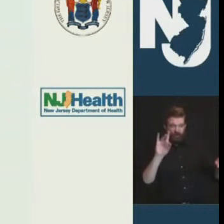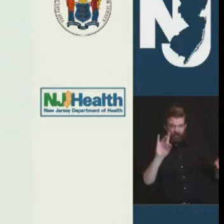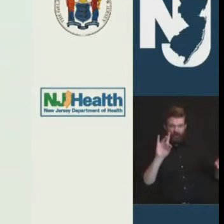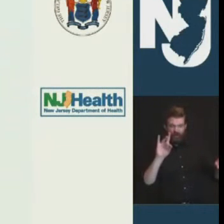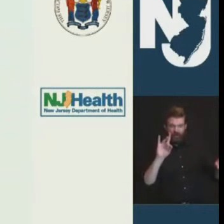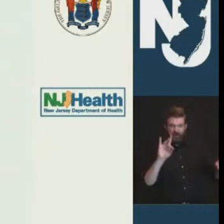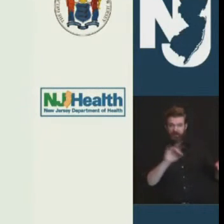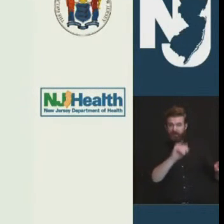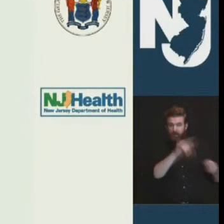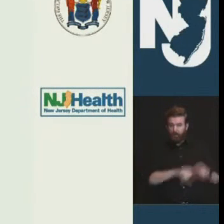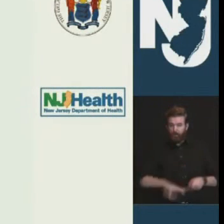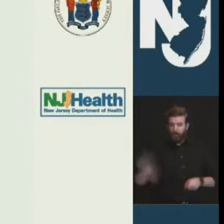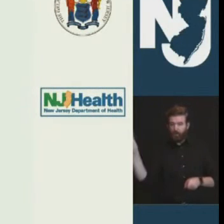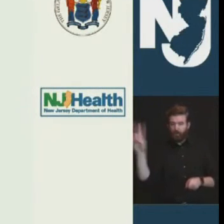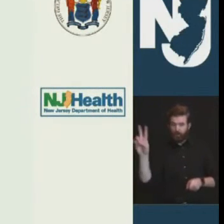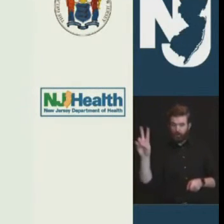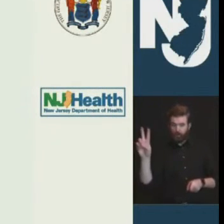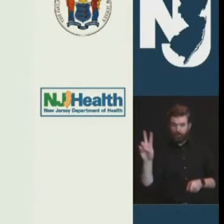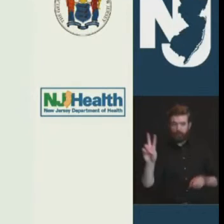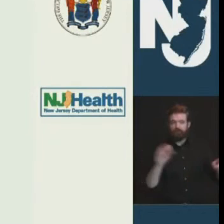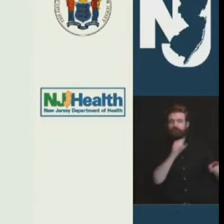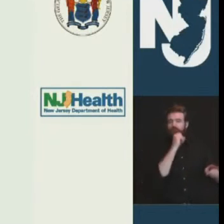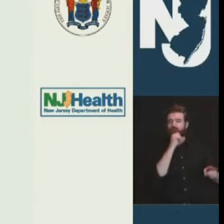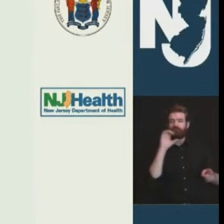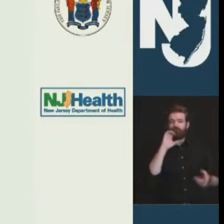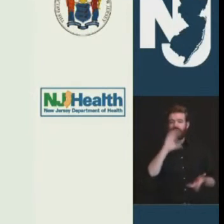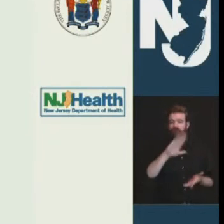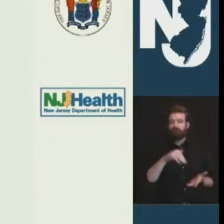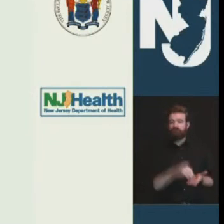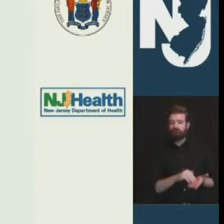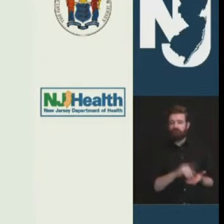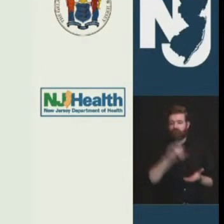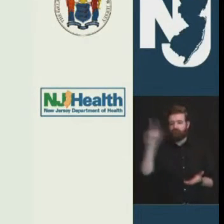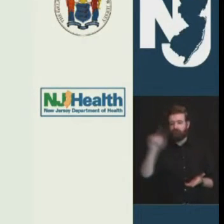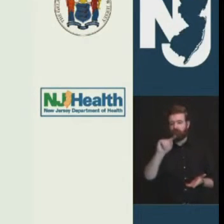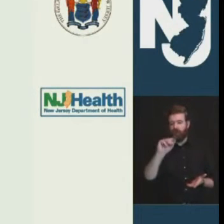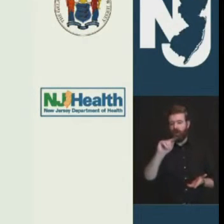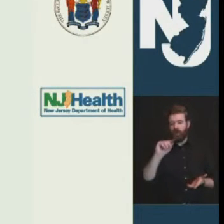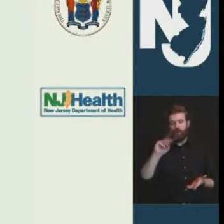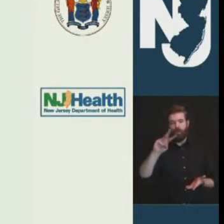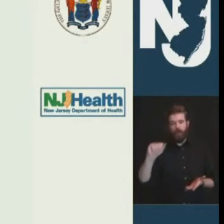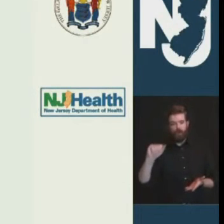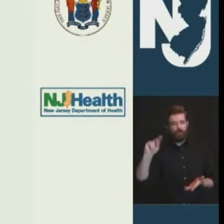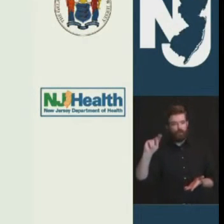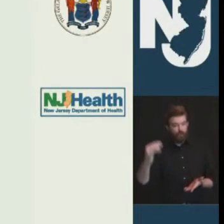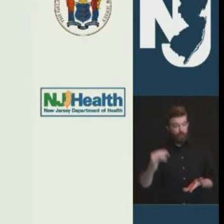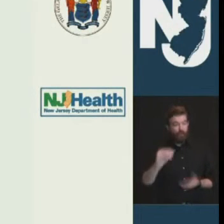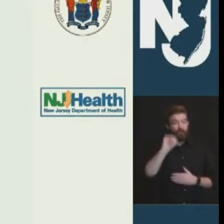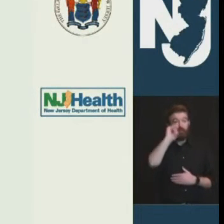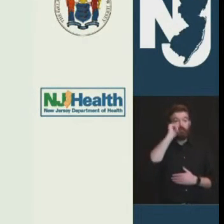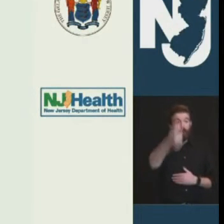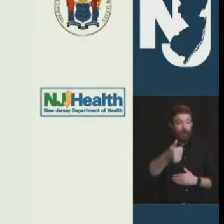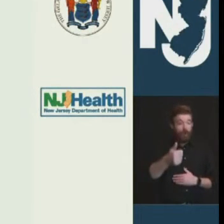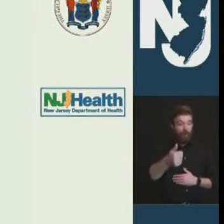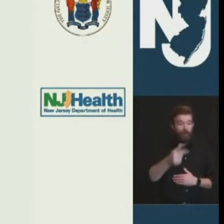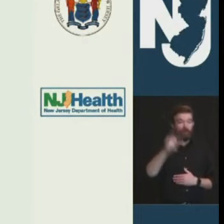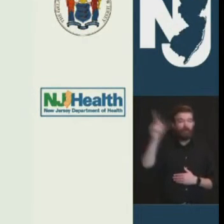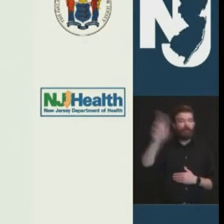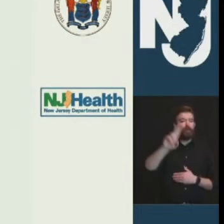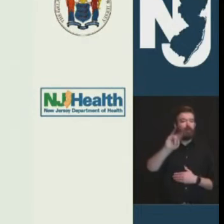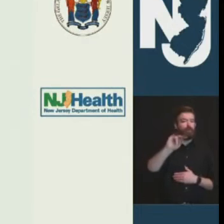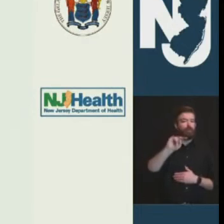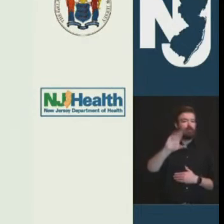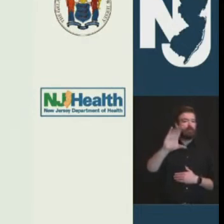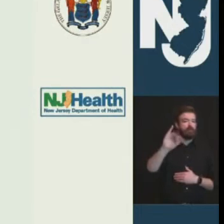county senior services in totowa and starting tomorrow and running through december testing will be available in union